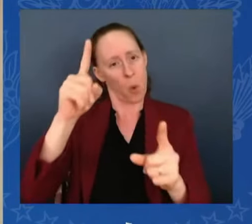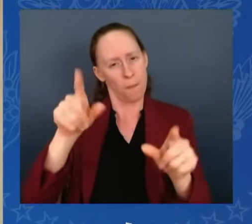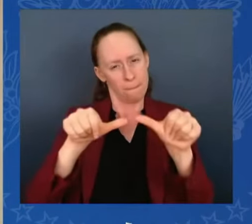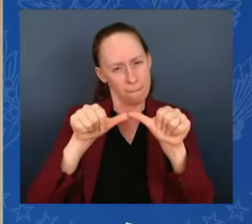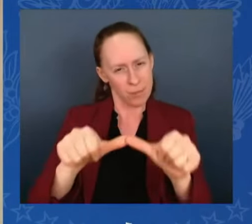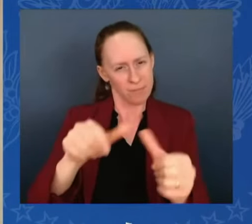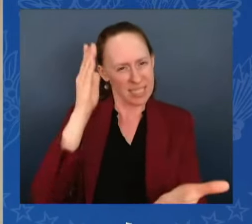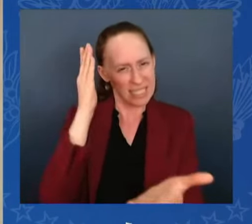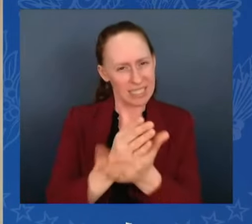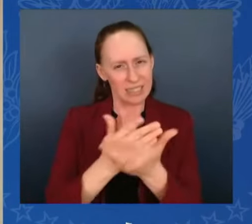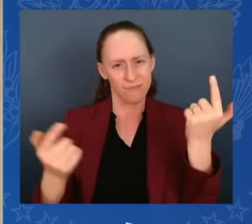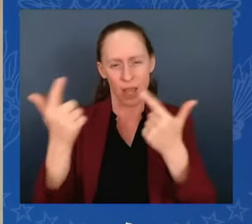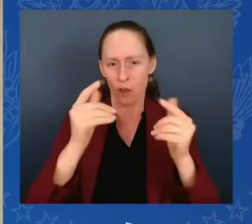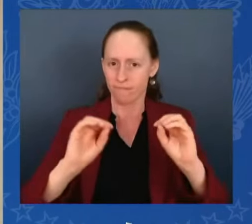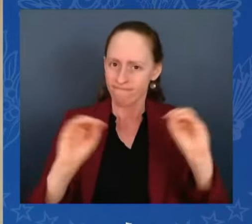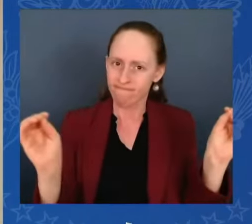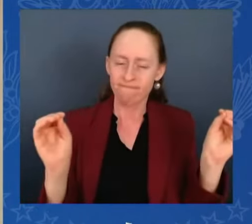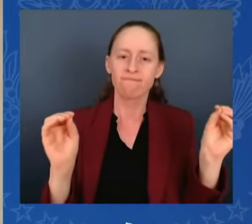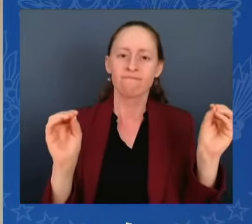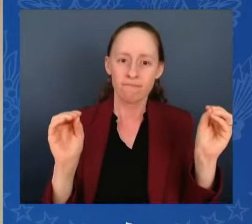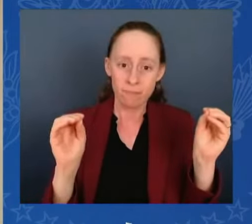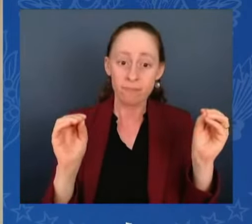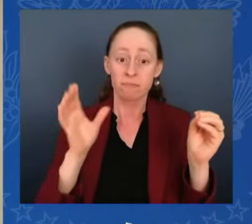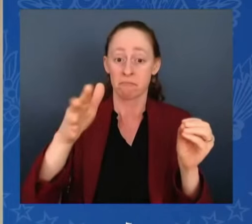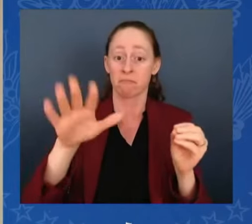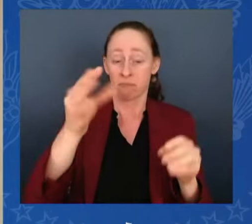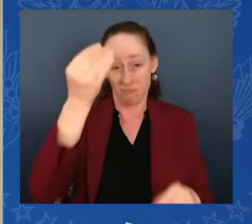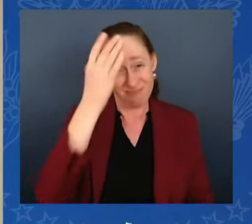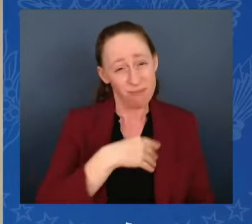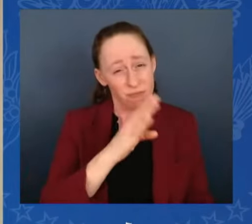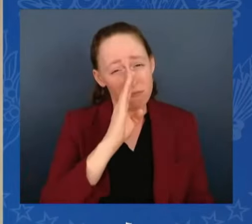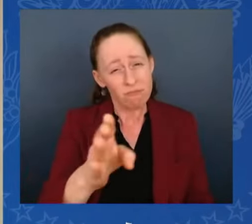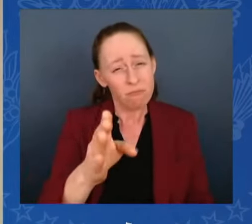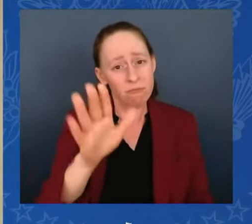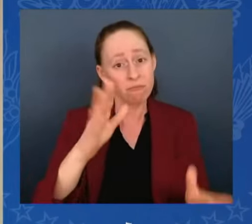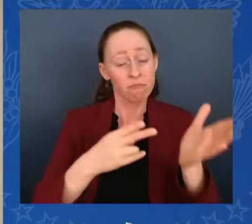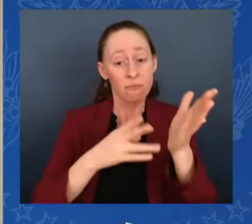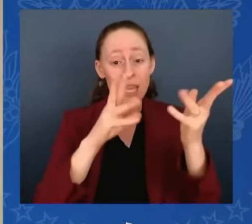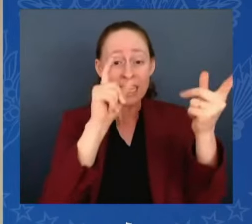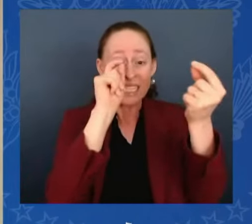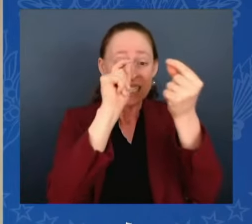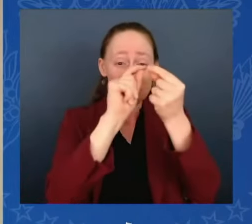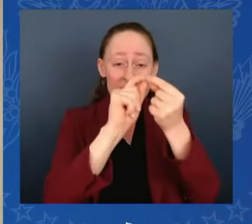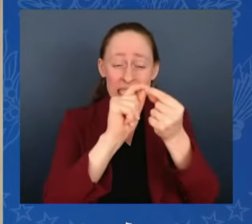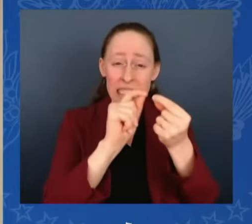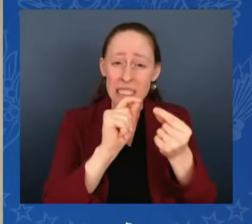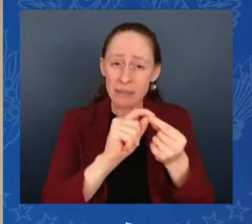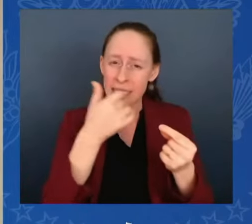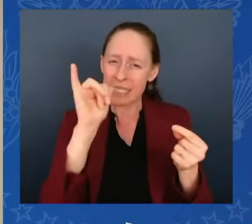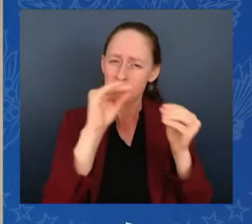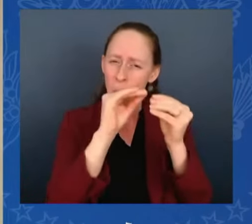details to negotiate to move from Phase I to Phase II. Israel will want to make sure its interests are protected.